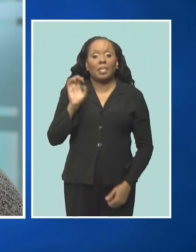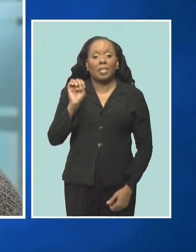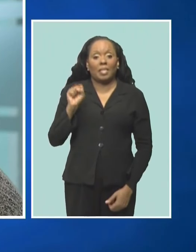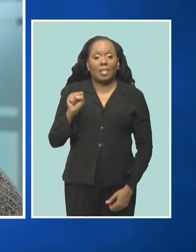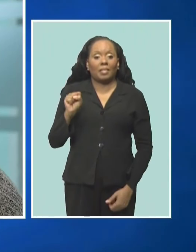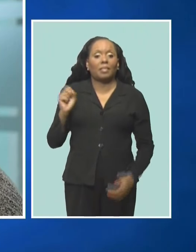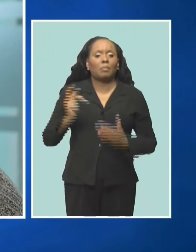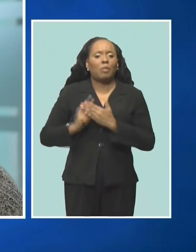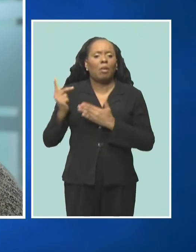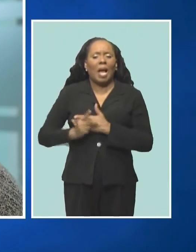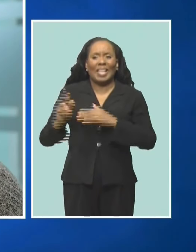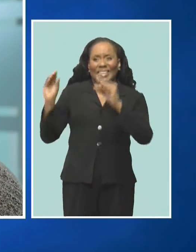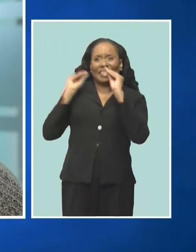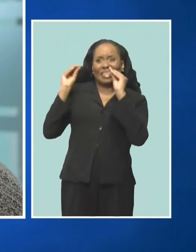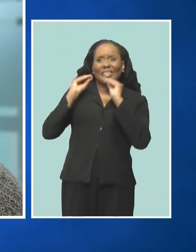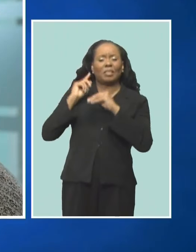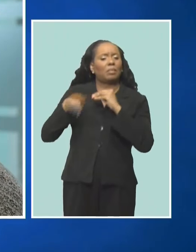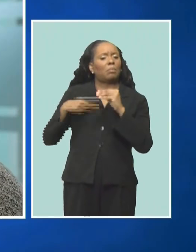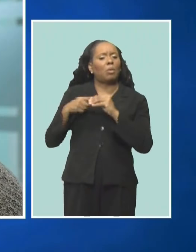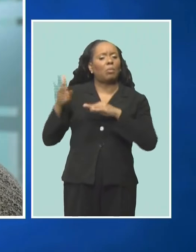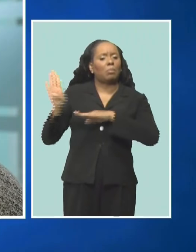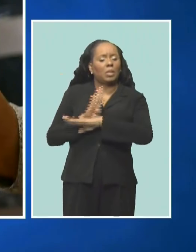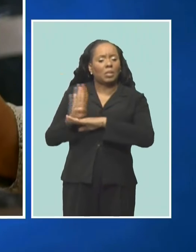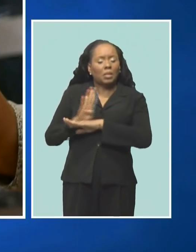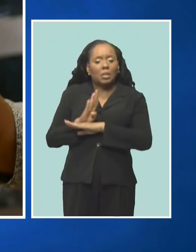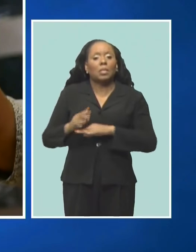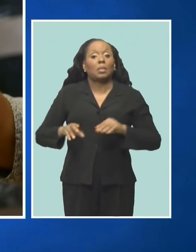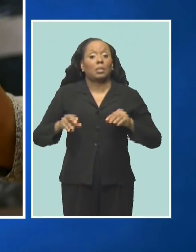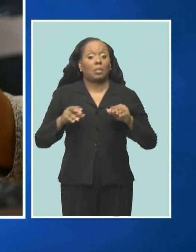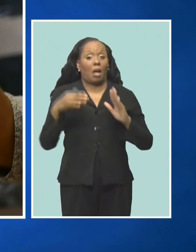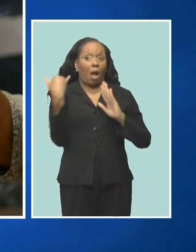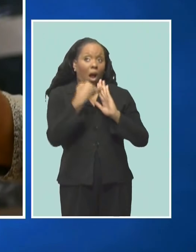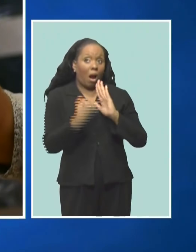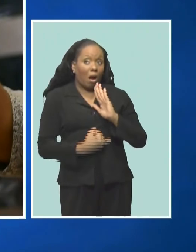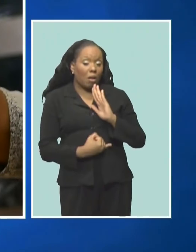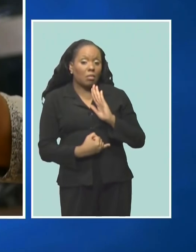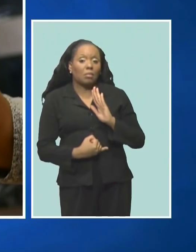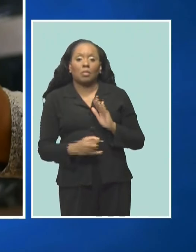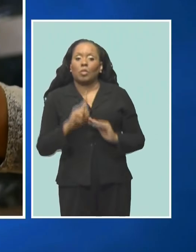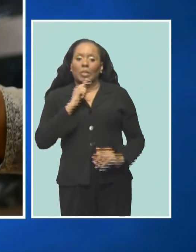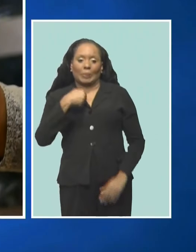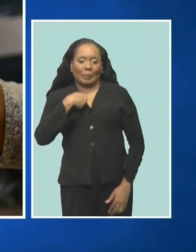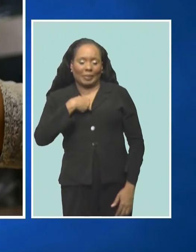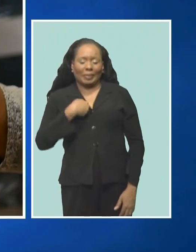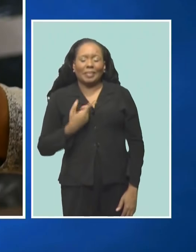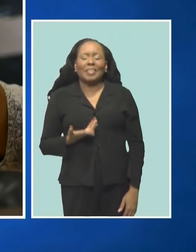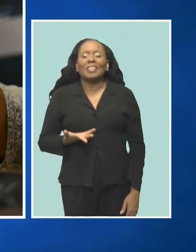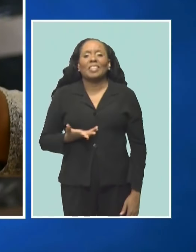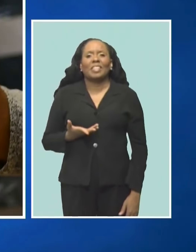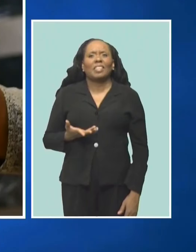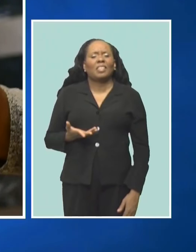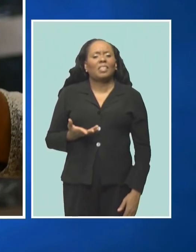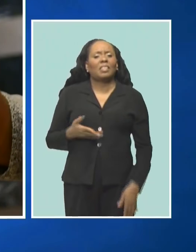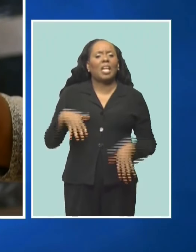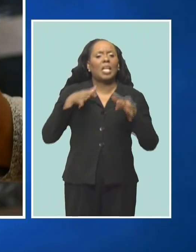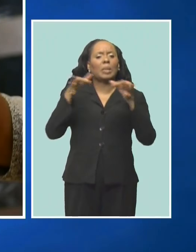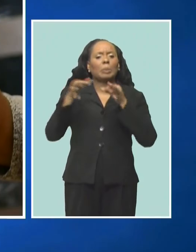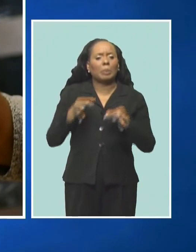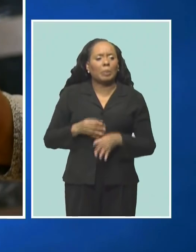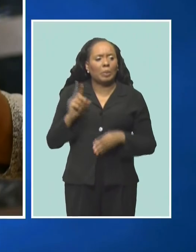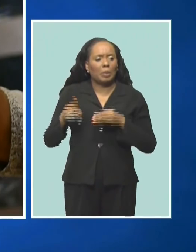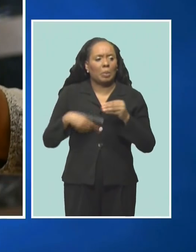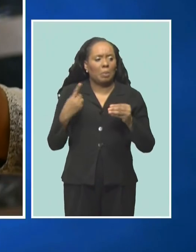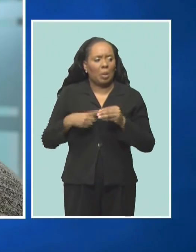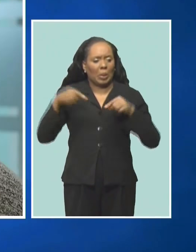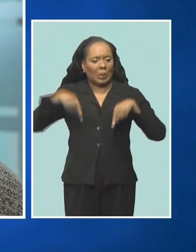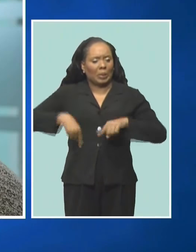the business side, but the art is kind of where I specialize. She gave details on the thinking behind the month-long initiative.